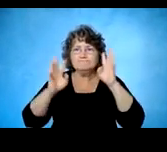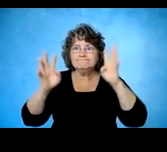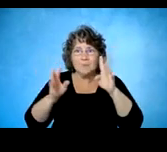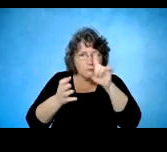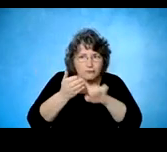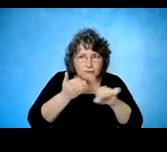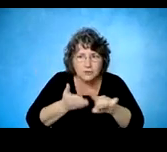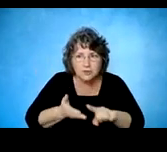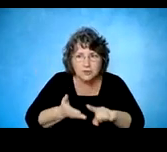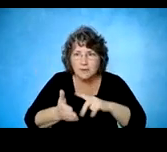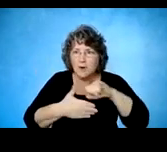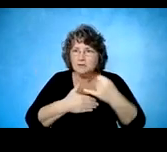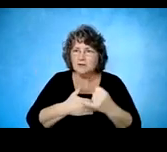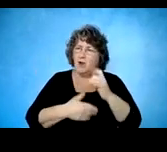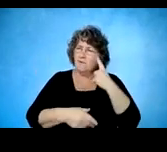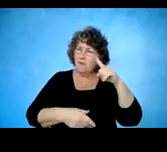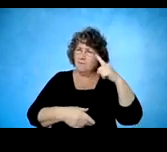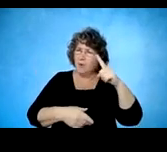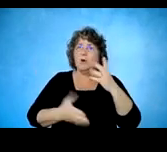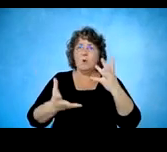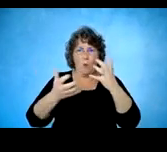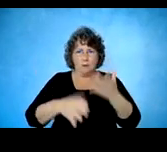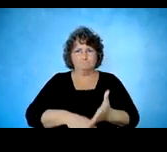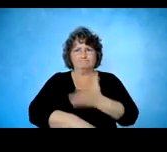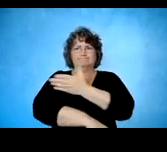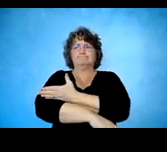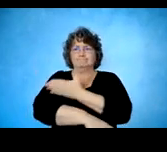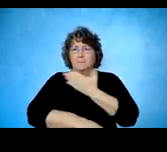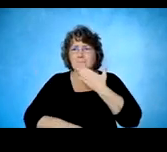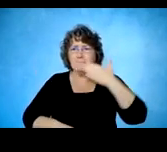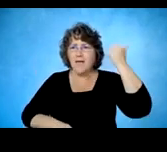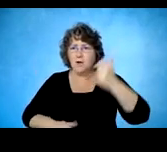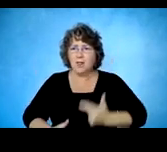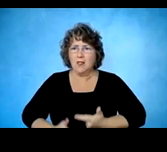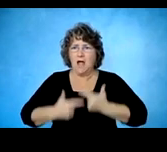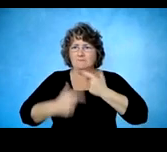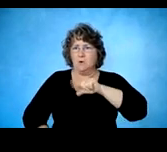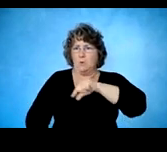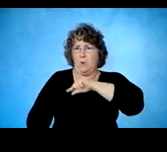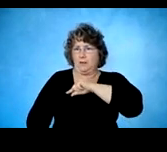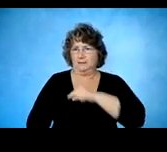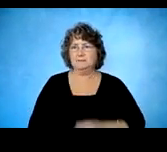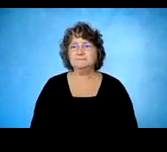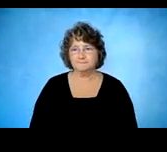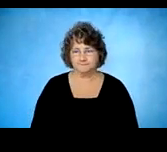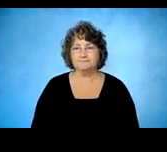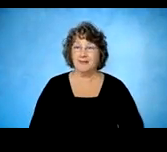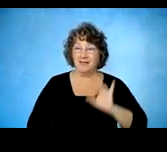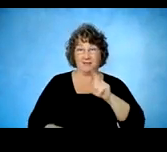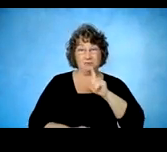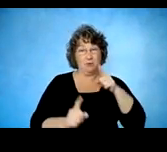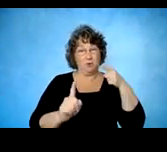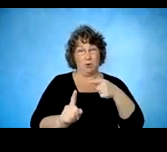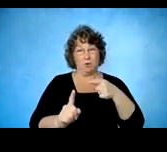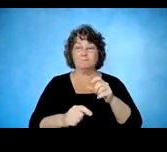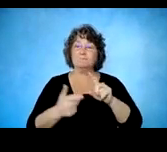enhance health and quality of life. mean, that's really ultimately the goal. And the other goal is to understand the